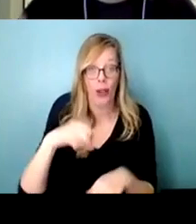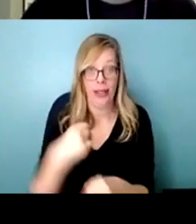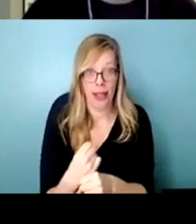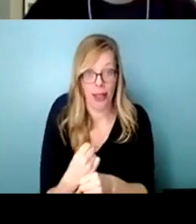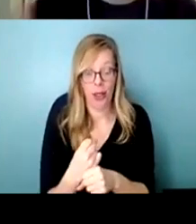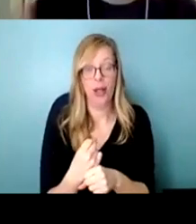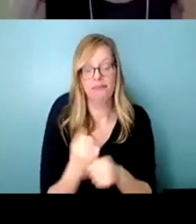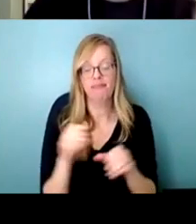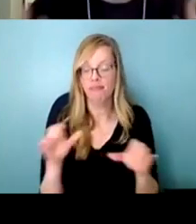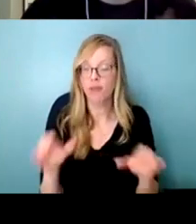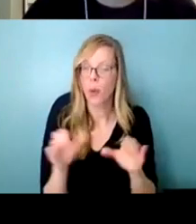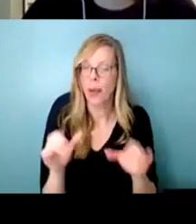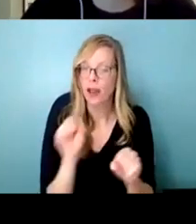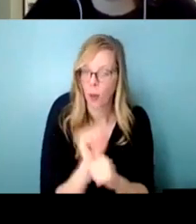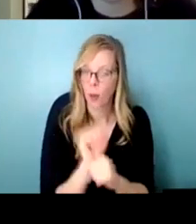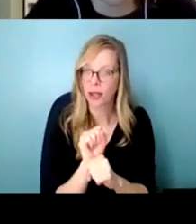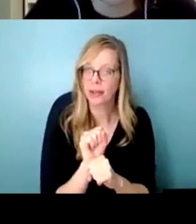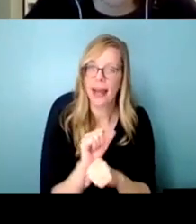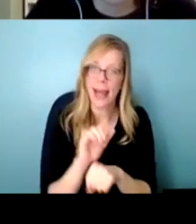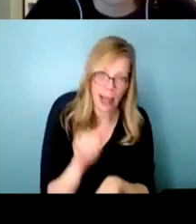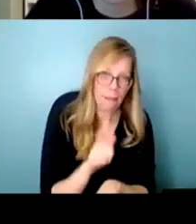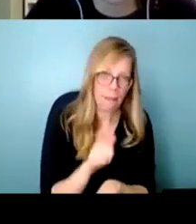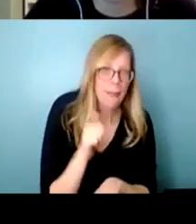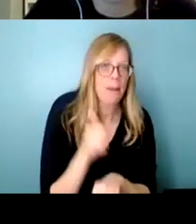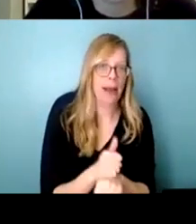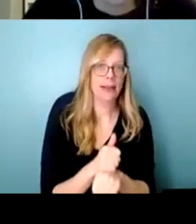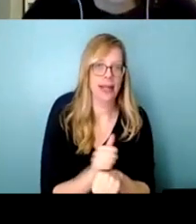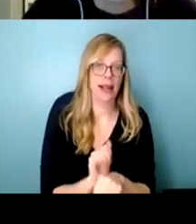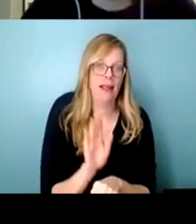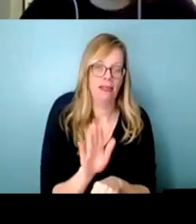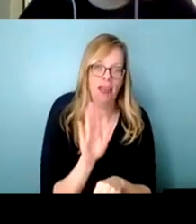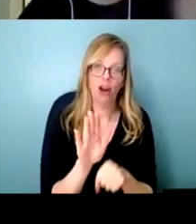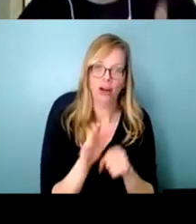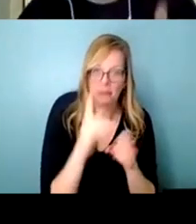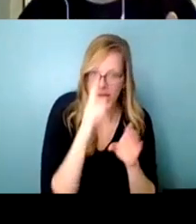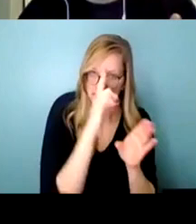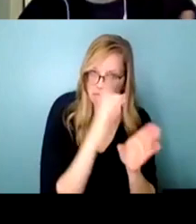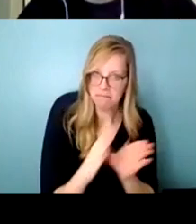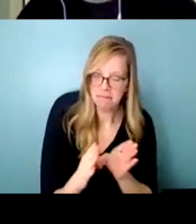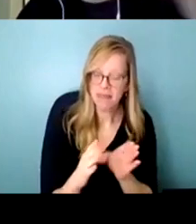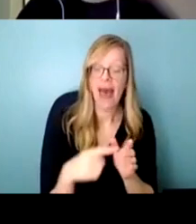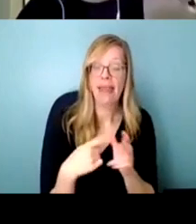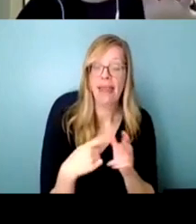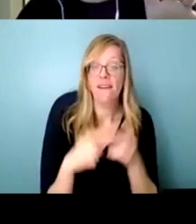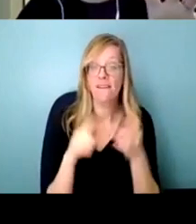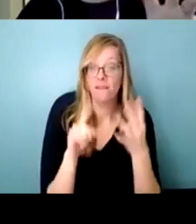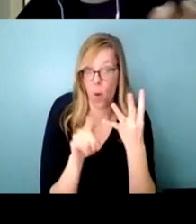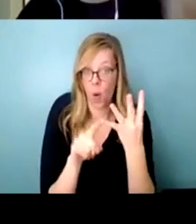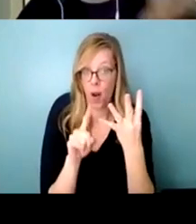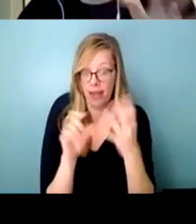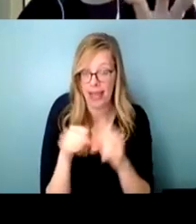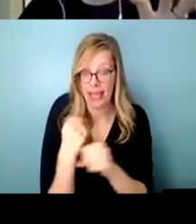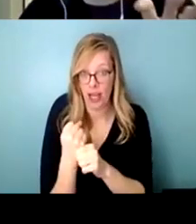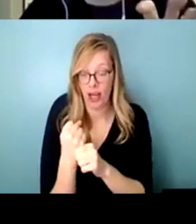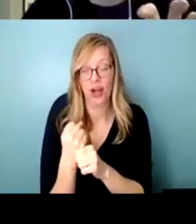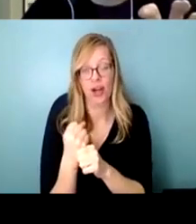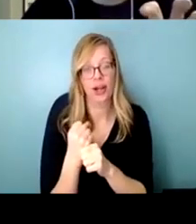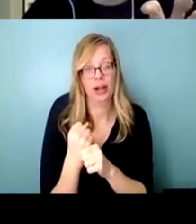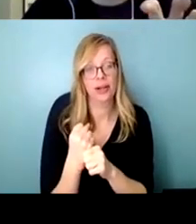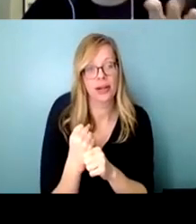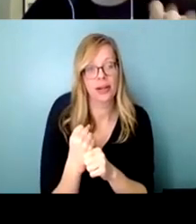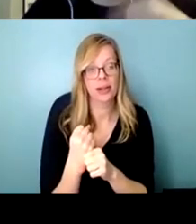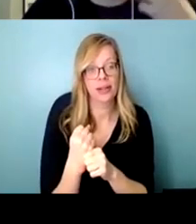spent doing the work implementing their agenda that they laid out and then the fourth year of their they're kind of um